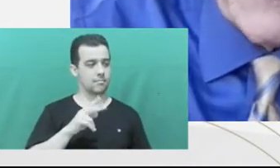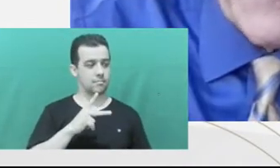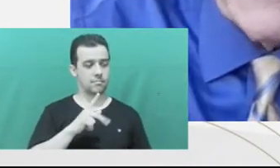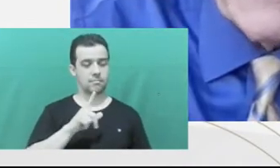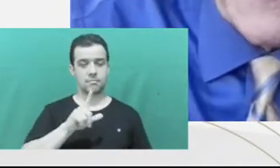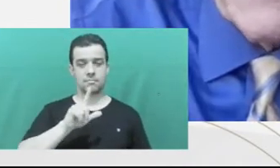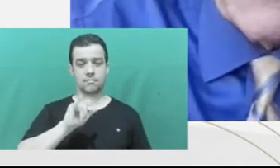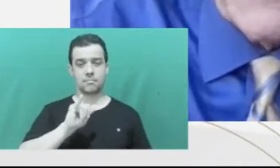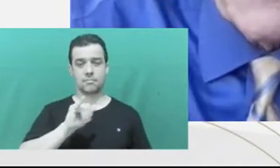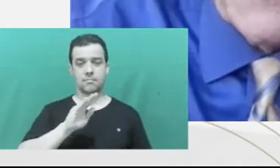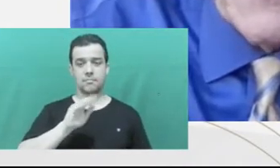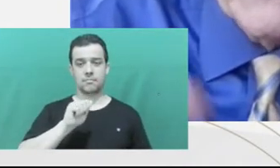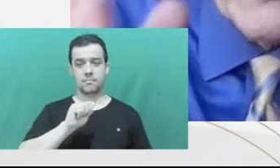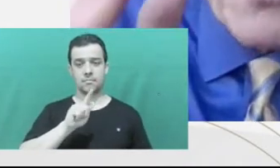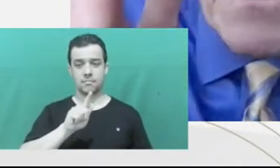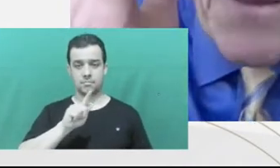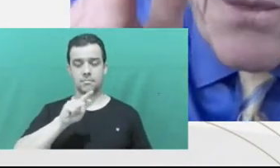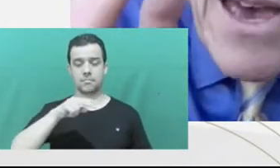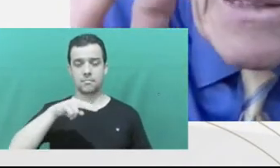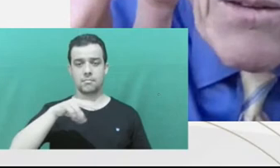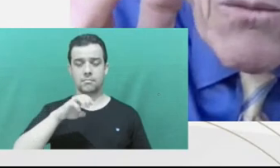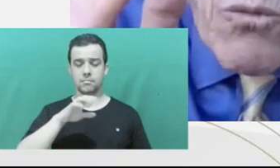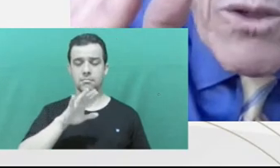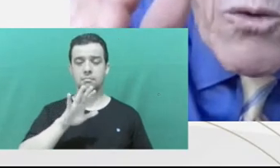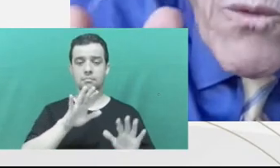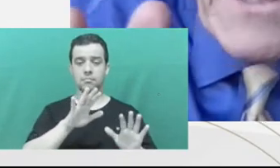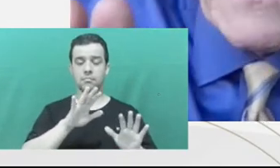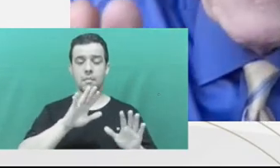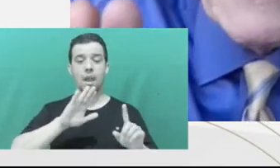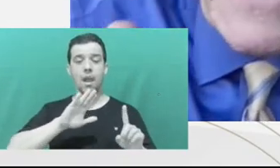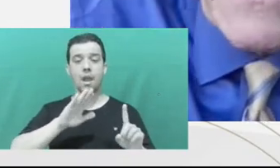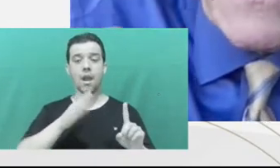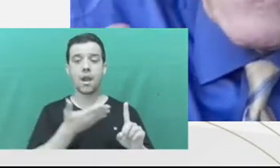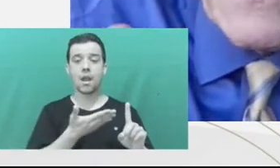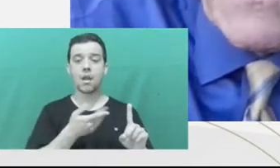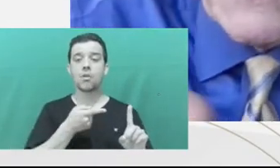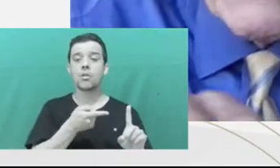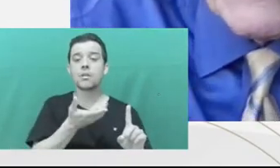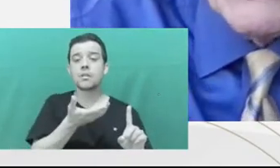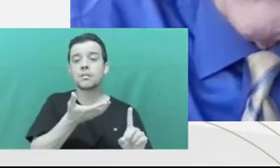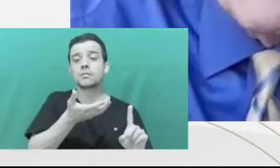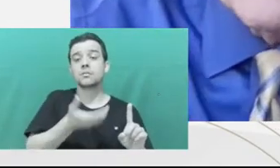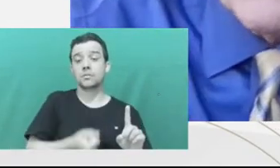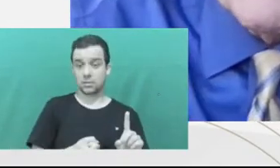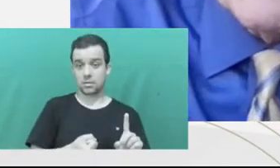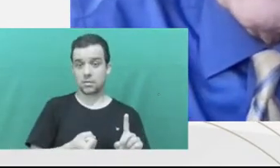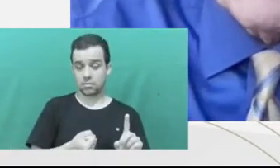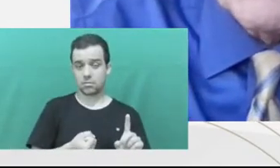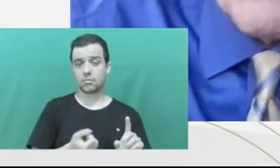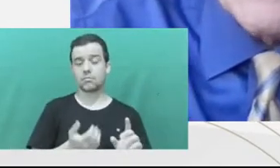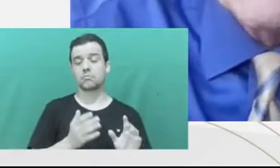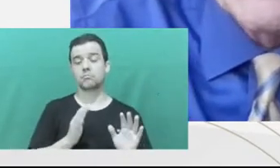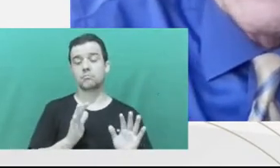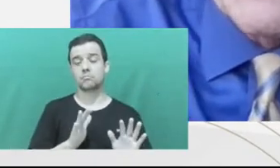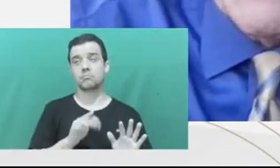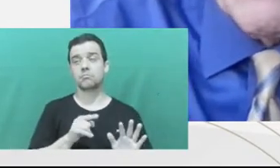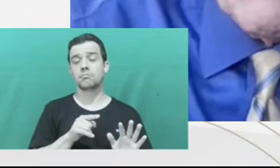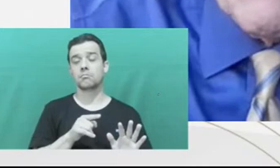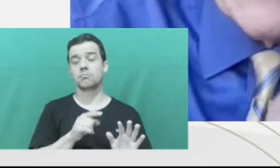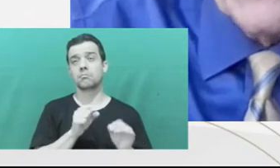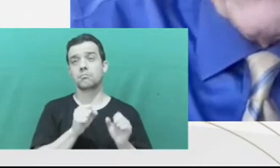convicted, and then sentenced, should get that correct sentence that you all determined was correct.